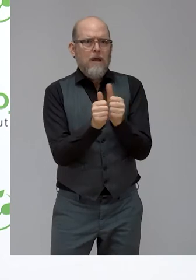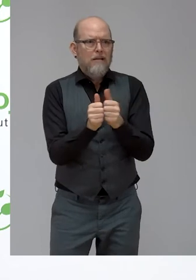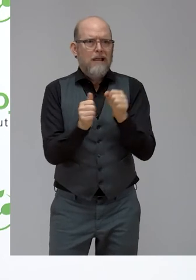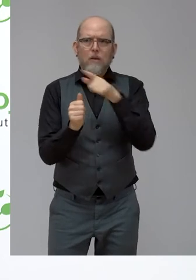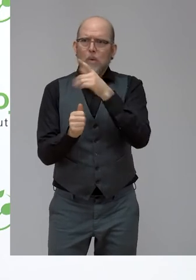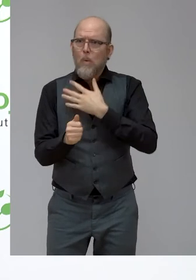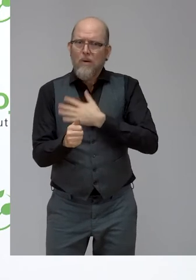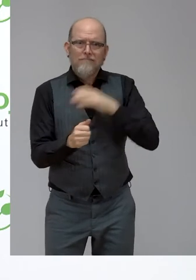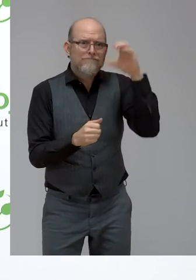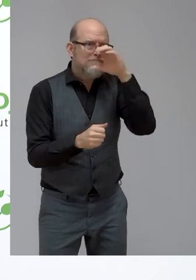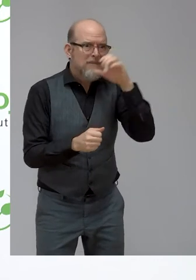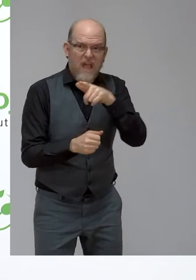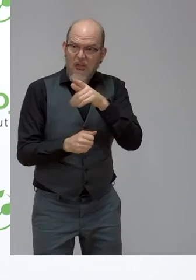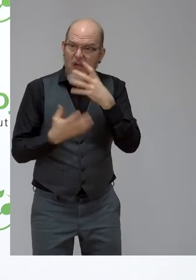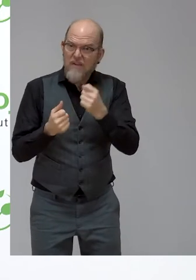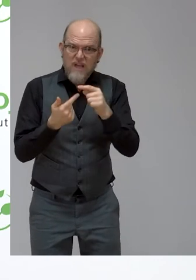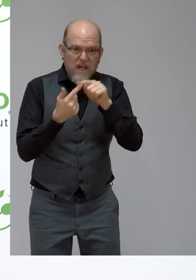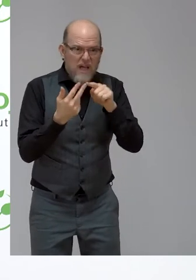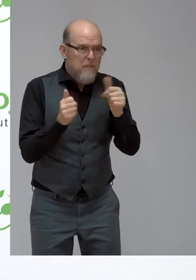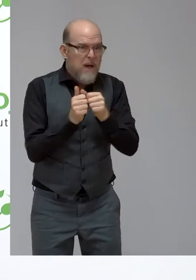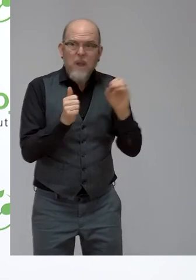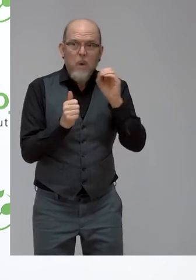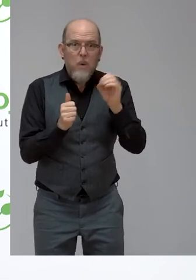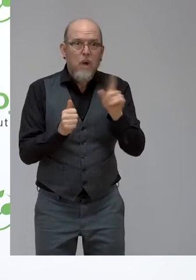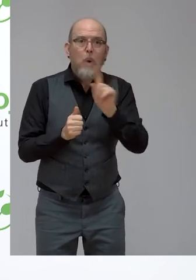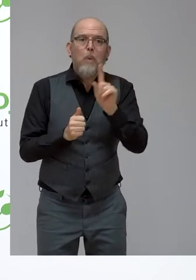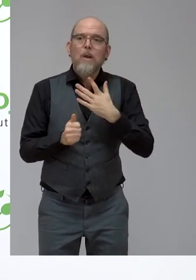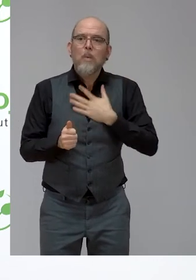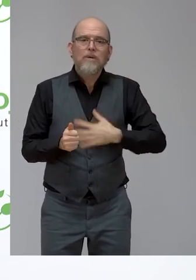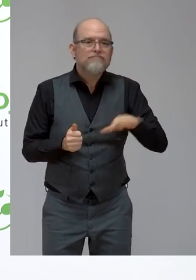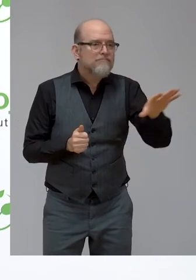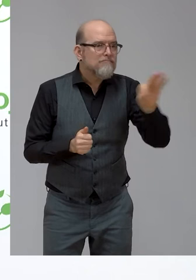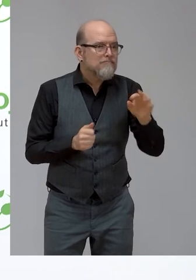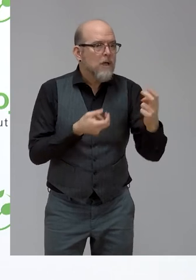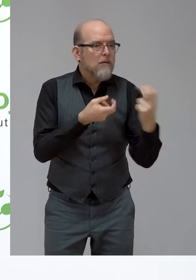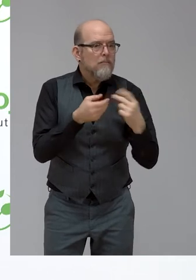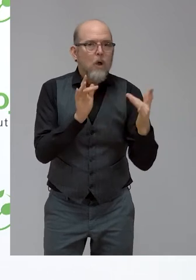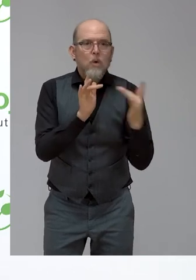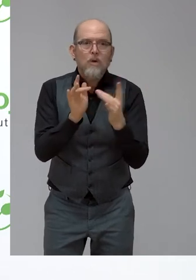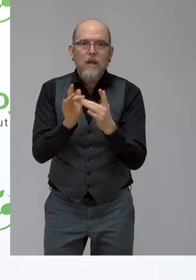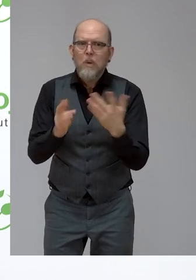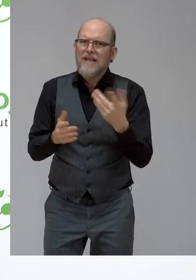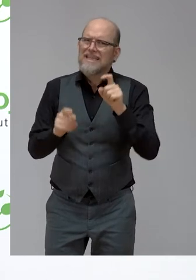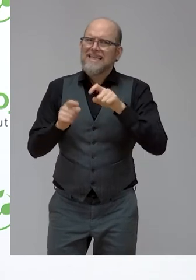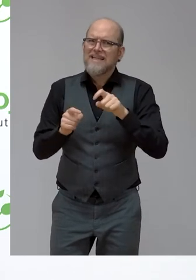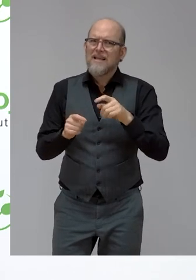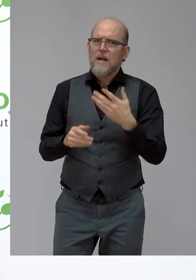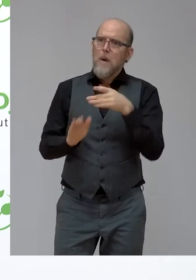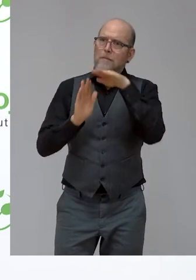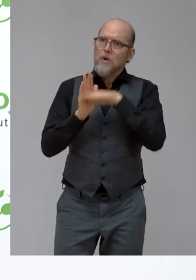Who would you encourage to come forward to to get connected because you need these people to roll out your programs and your instruments?